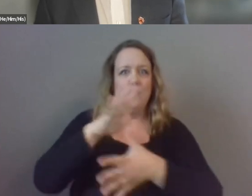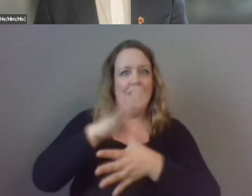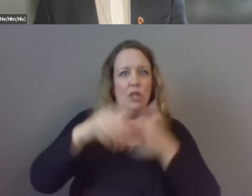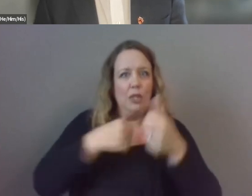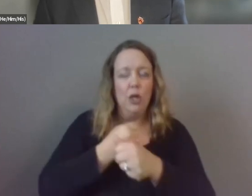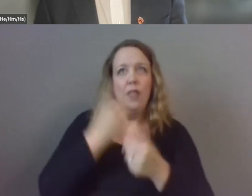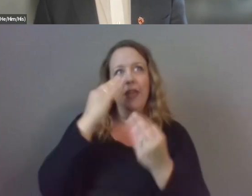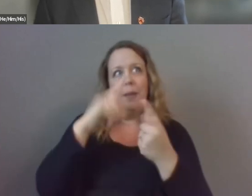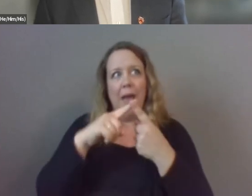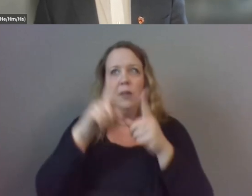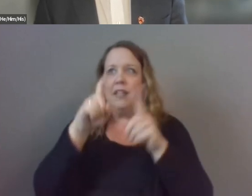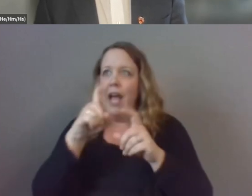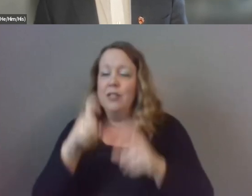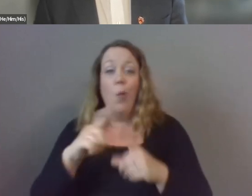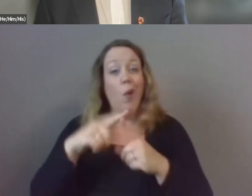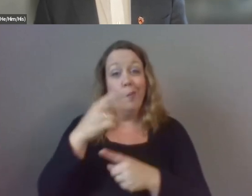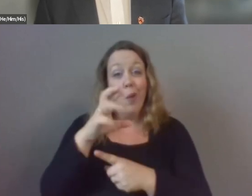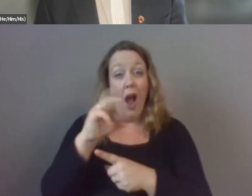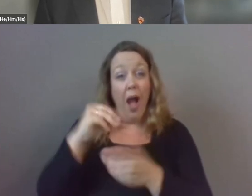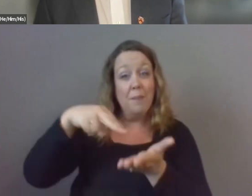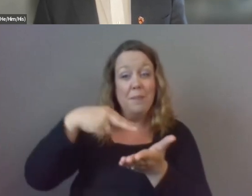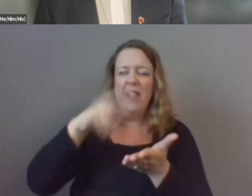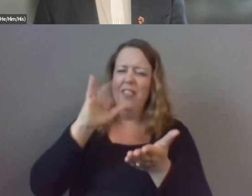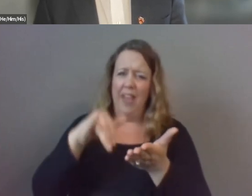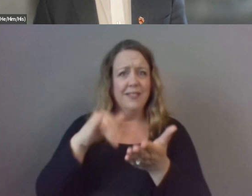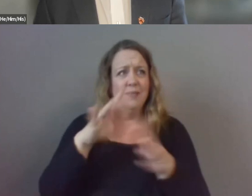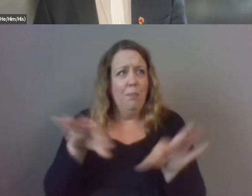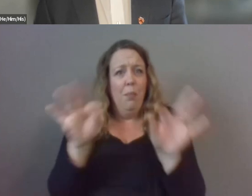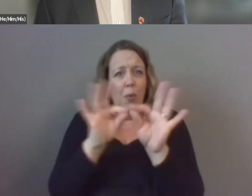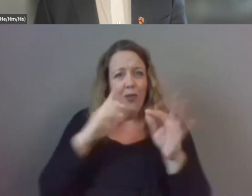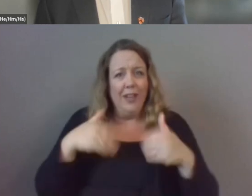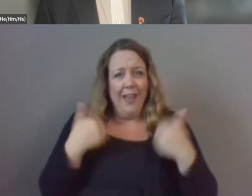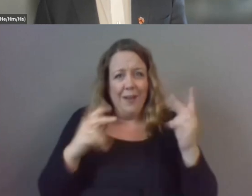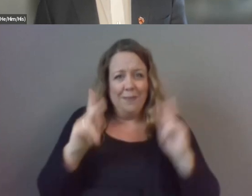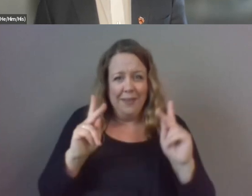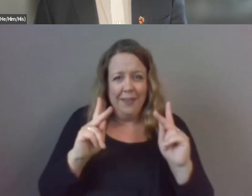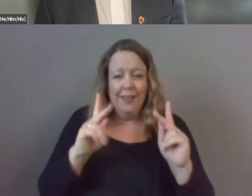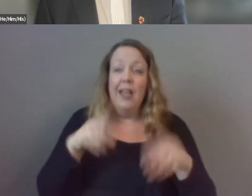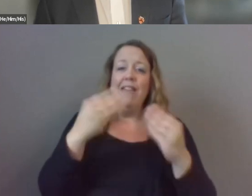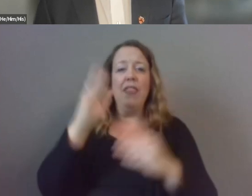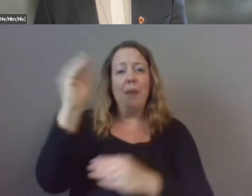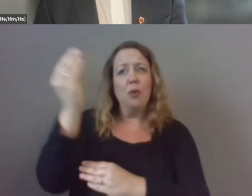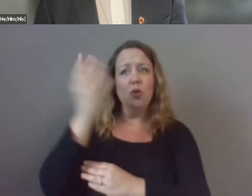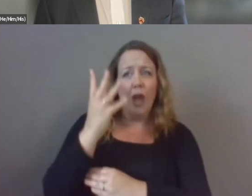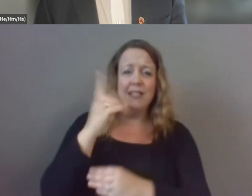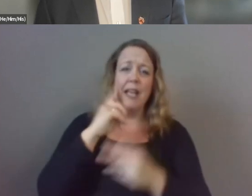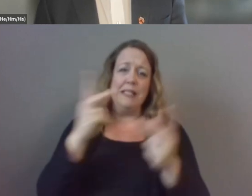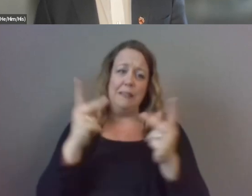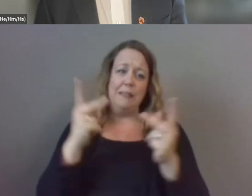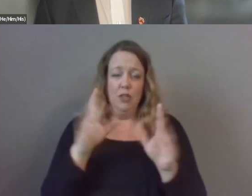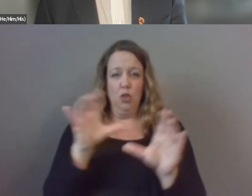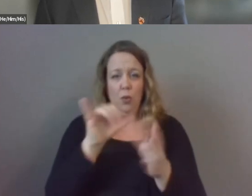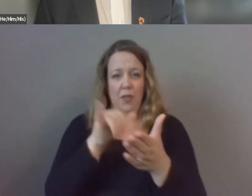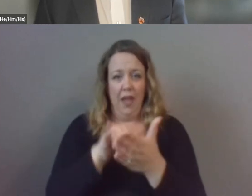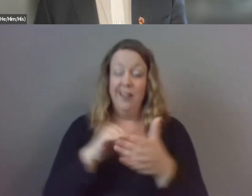even prom is an important thing for our young people right now and giving them the grace and the space to do that our young people are full of